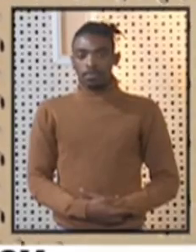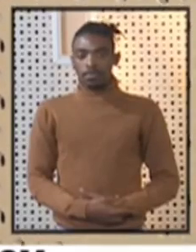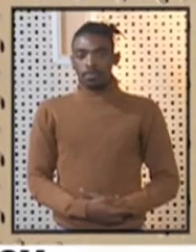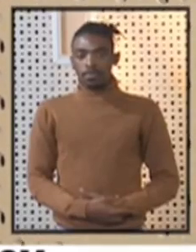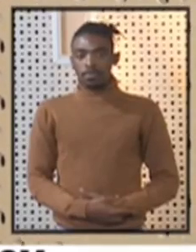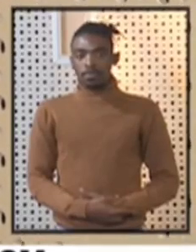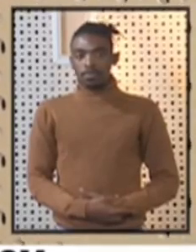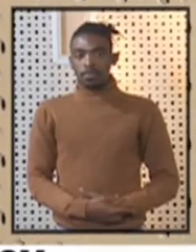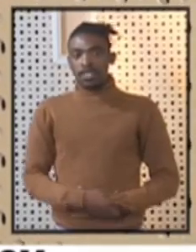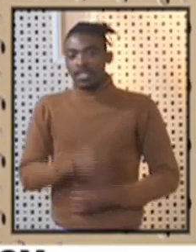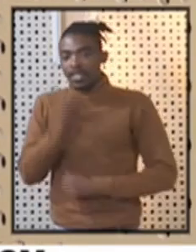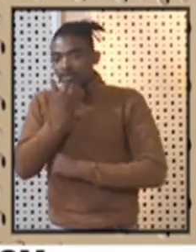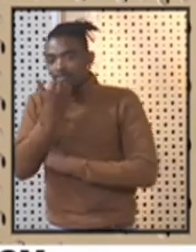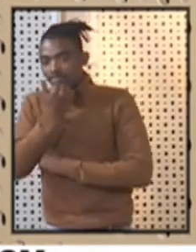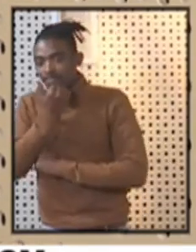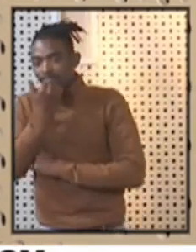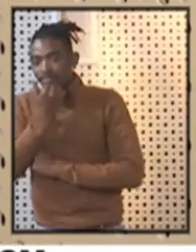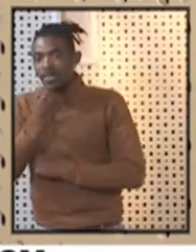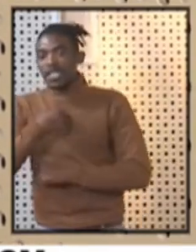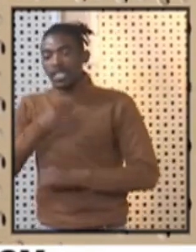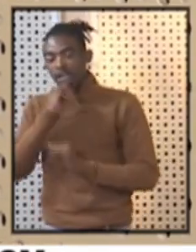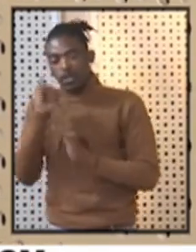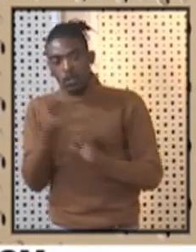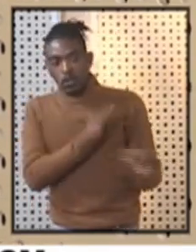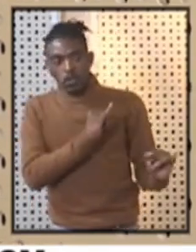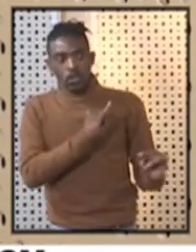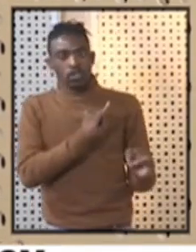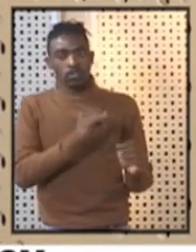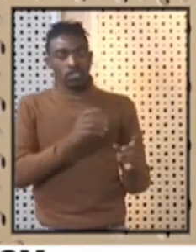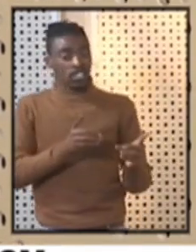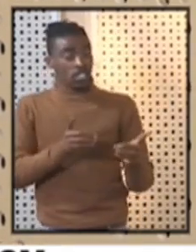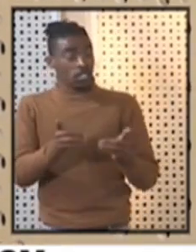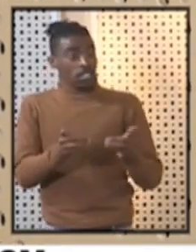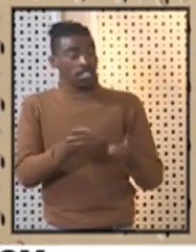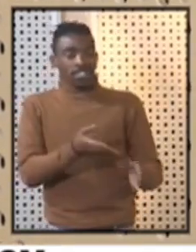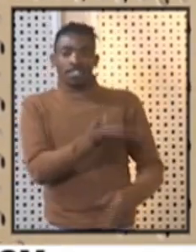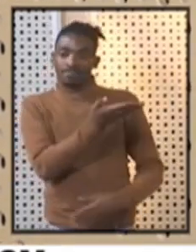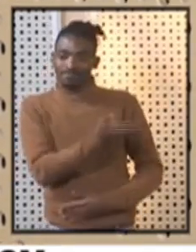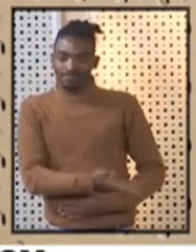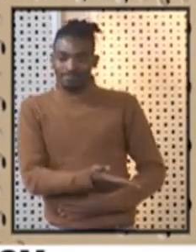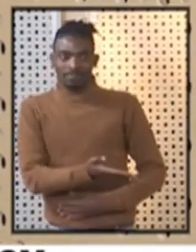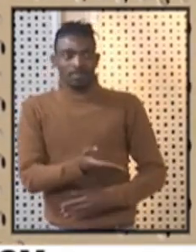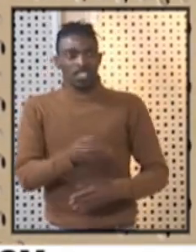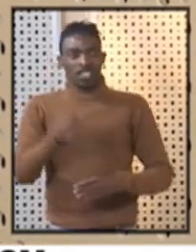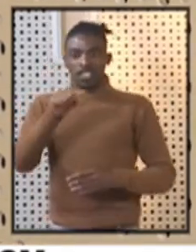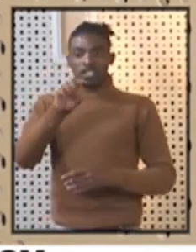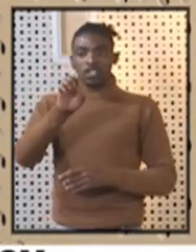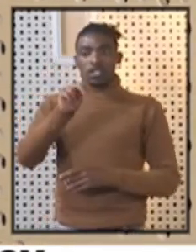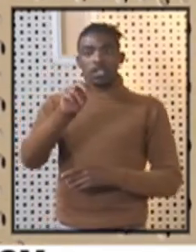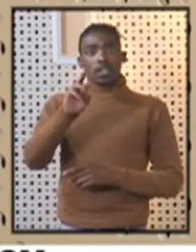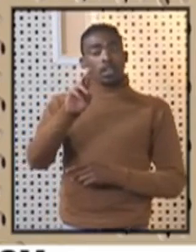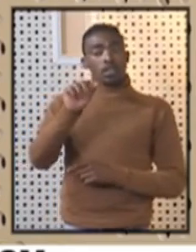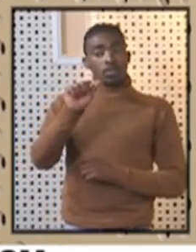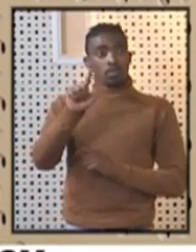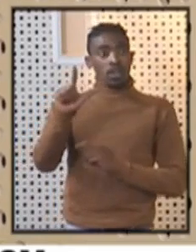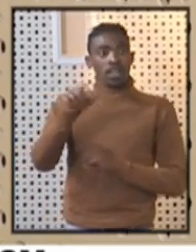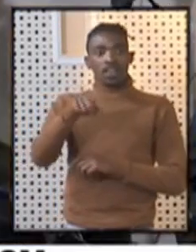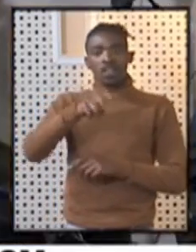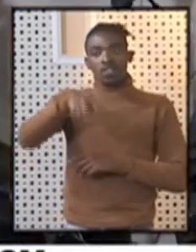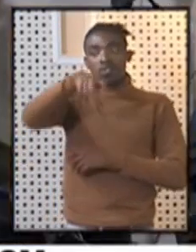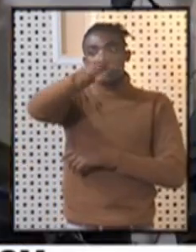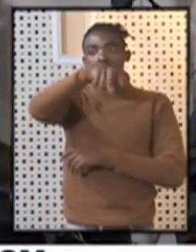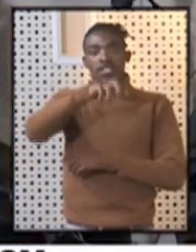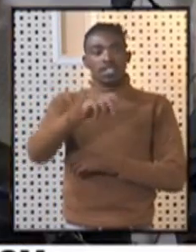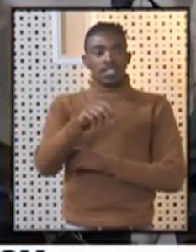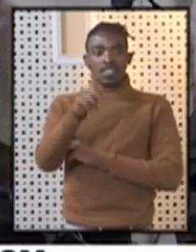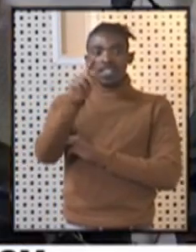My apologies. I did not introduce the director general earlier on. I'm with the director general of the Department of Tourism, Mr. Victor